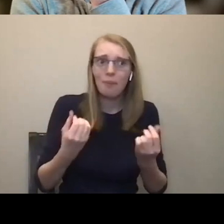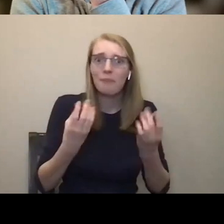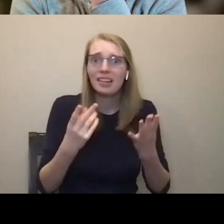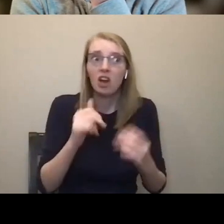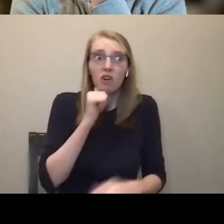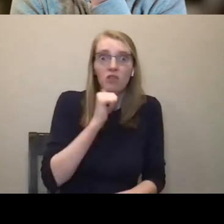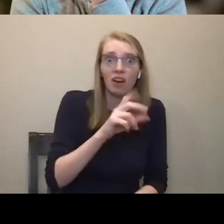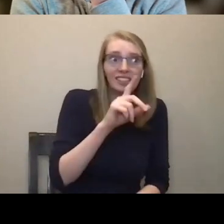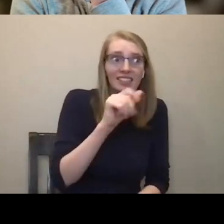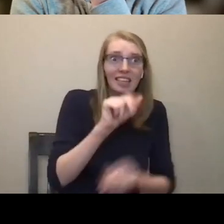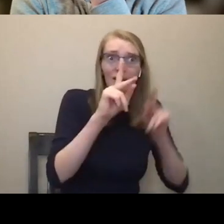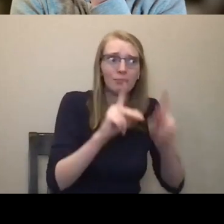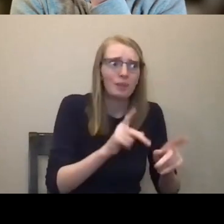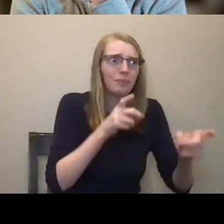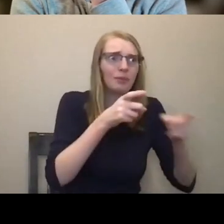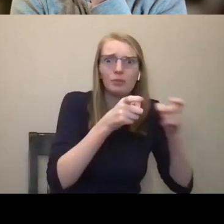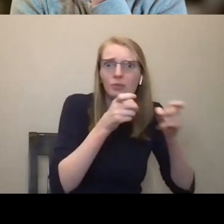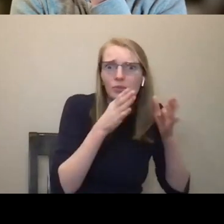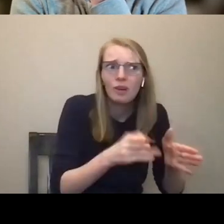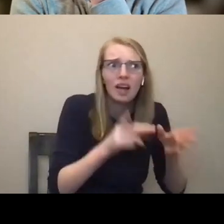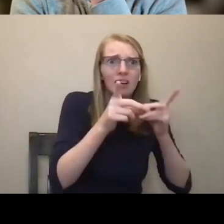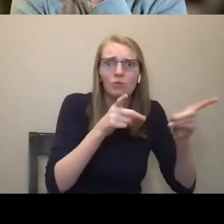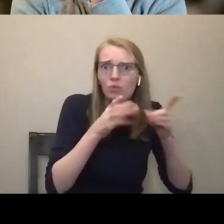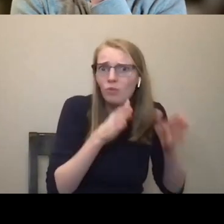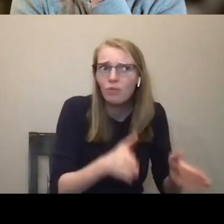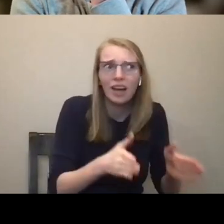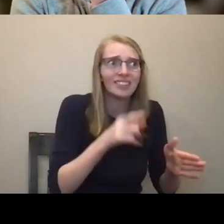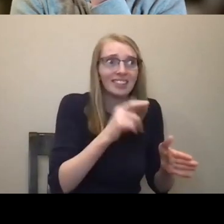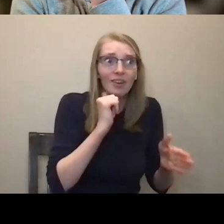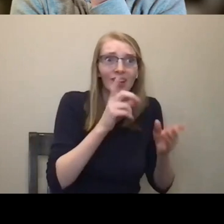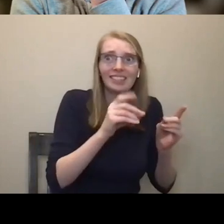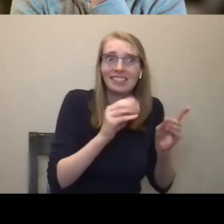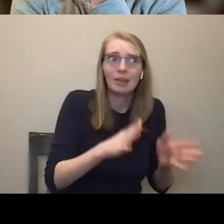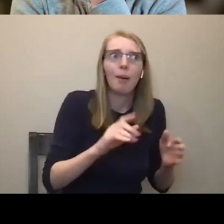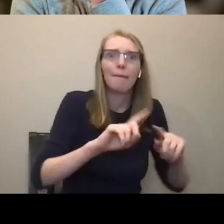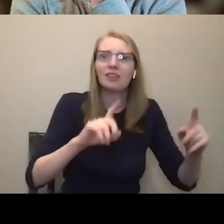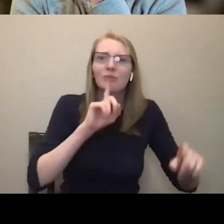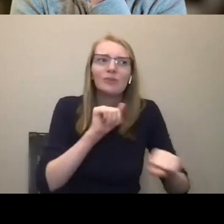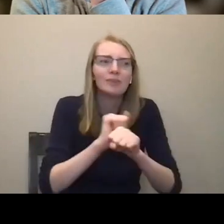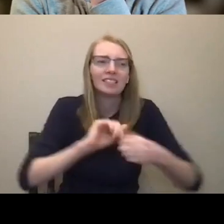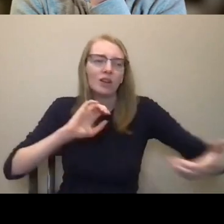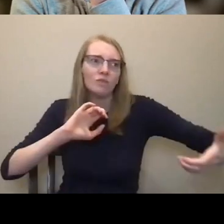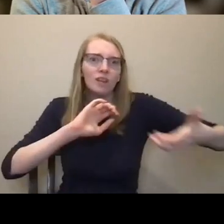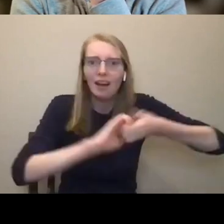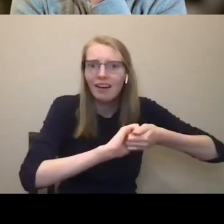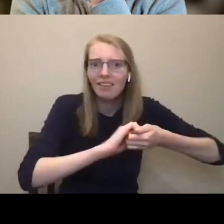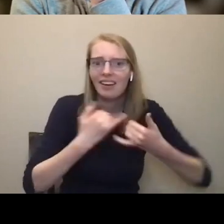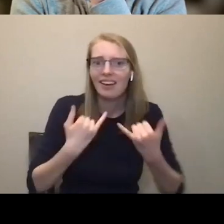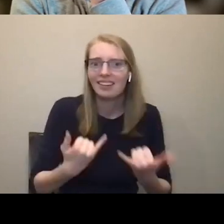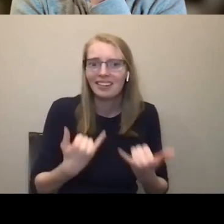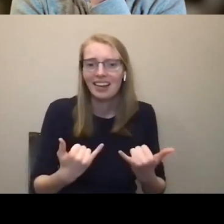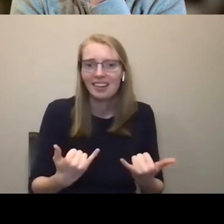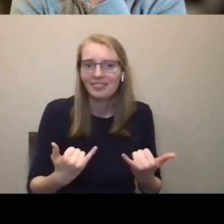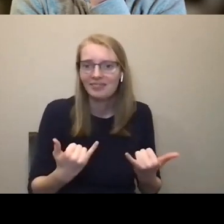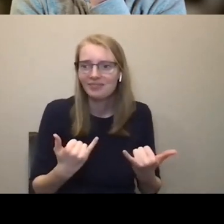made themselves access experts, and that's a great thing. Just remember though, that we also need work and we are also access experts. So